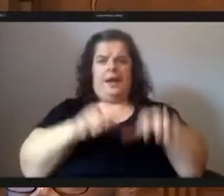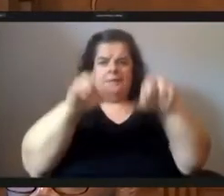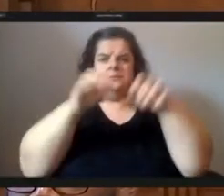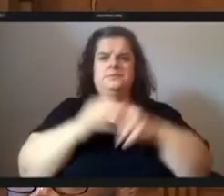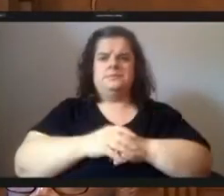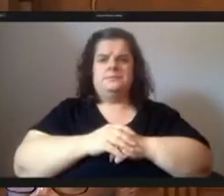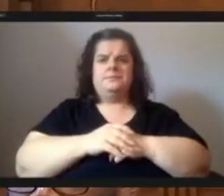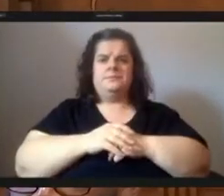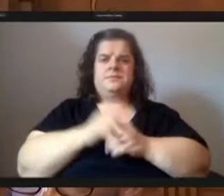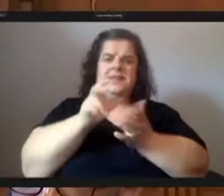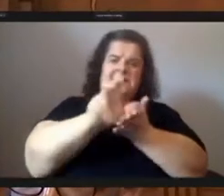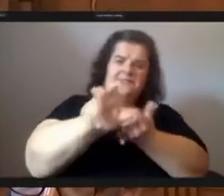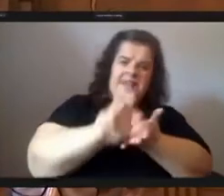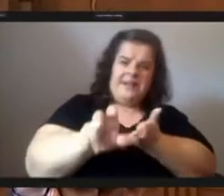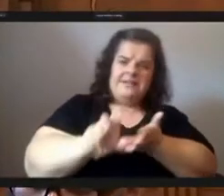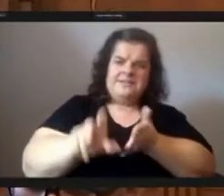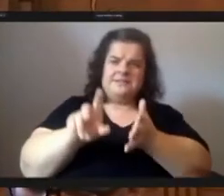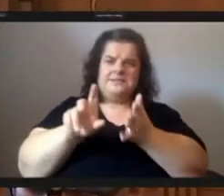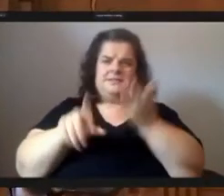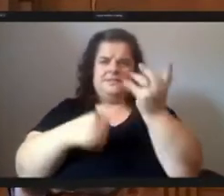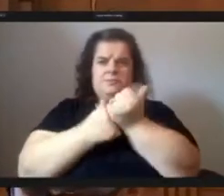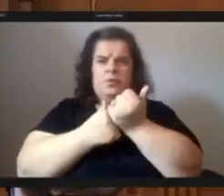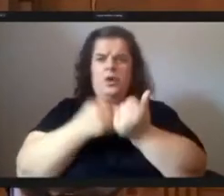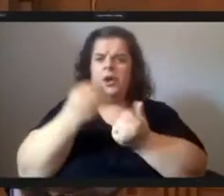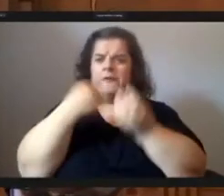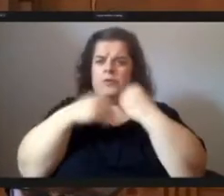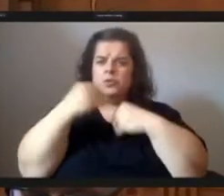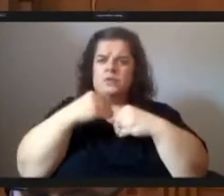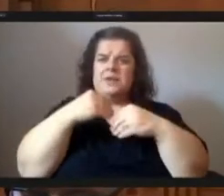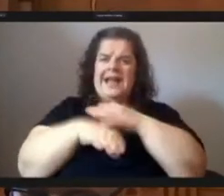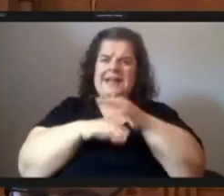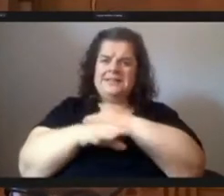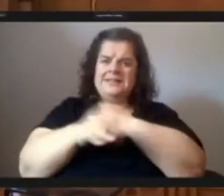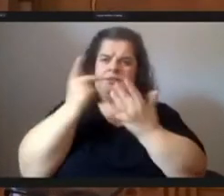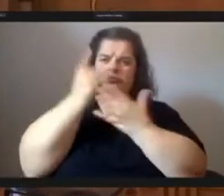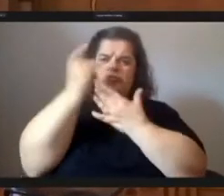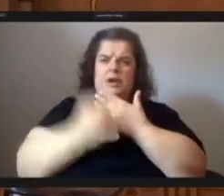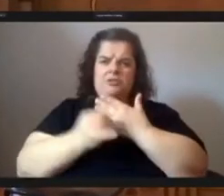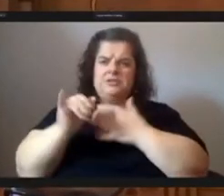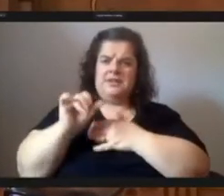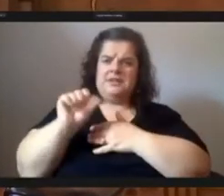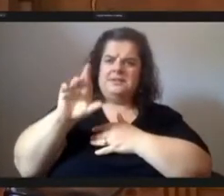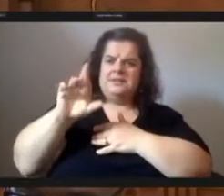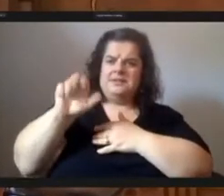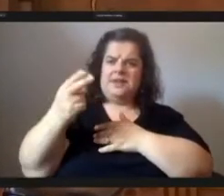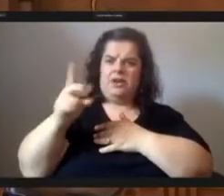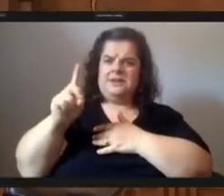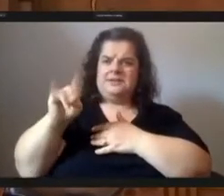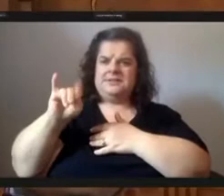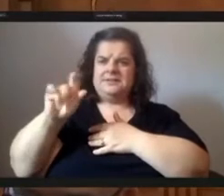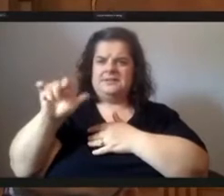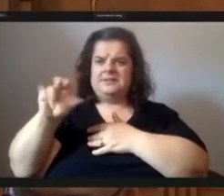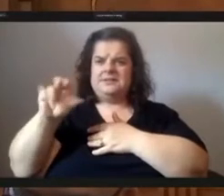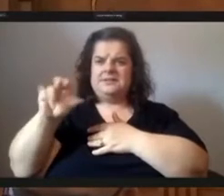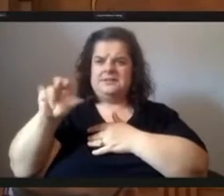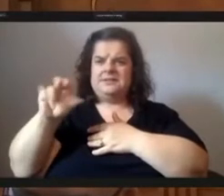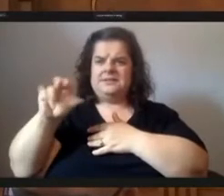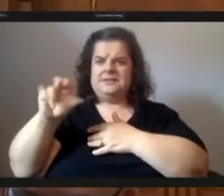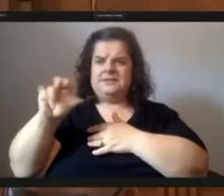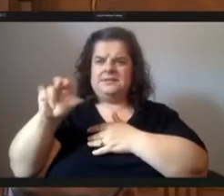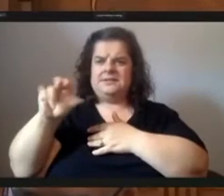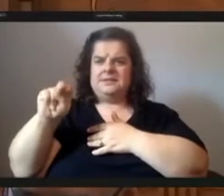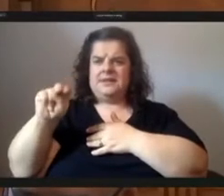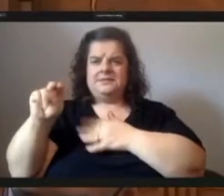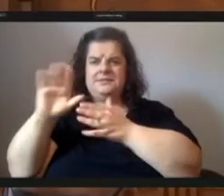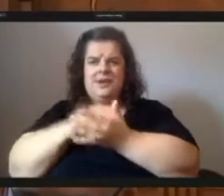support local grassroots food access projects like the sarah dixon innovation center not only will the city of pittsburgh be providing